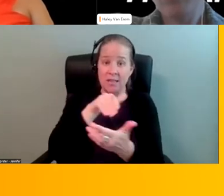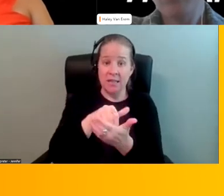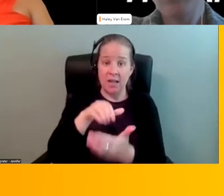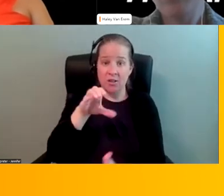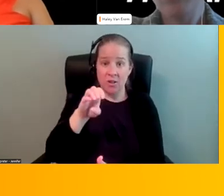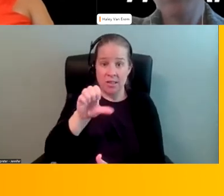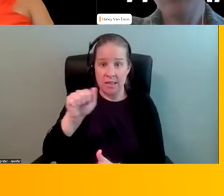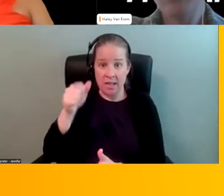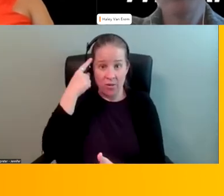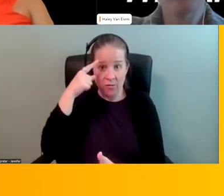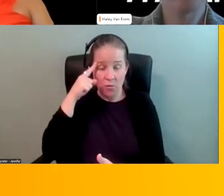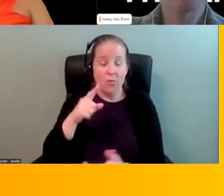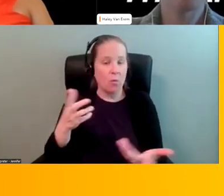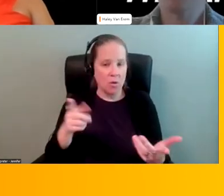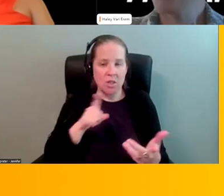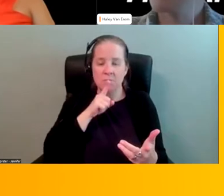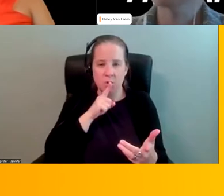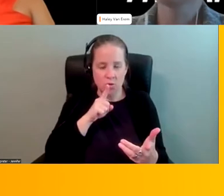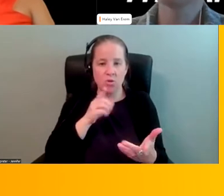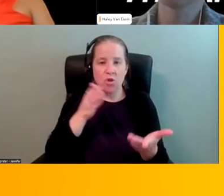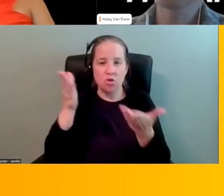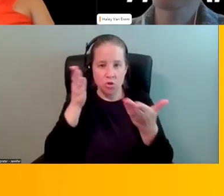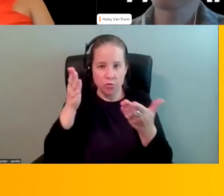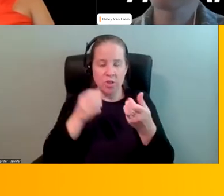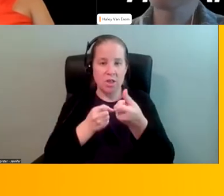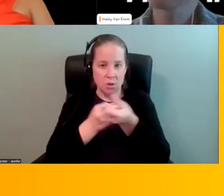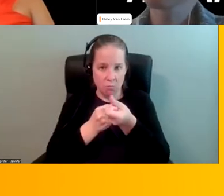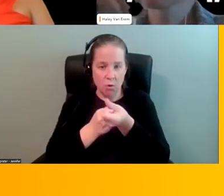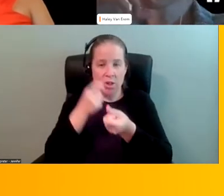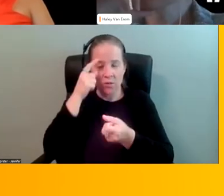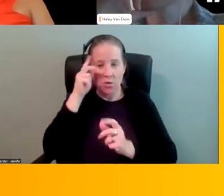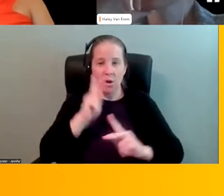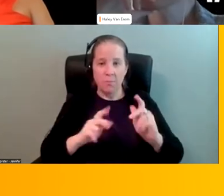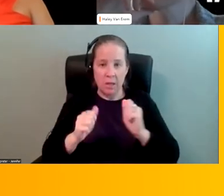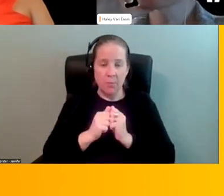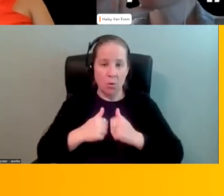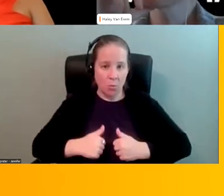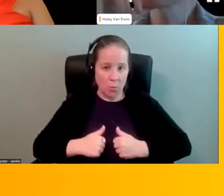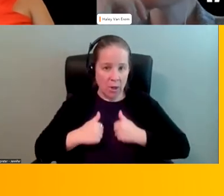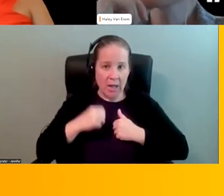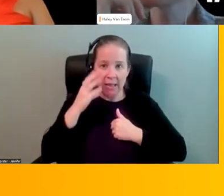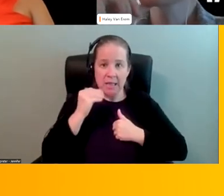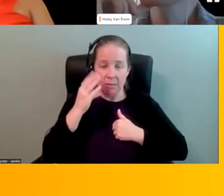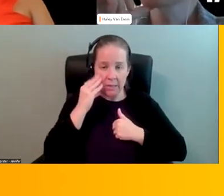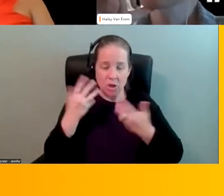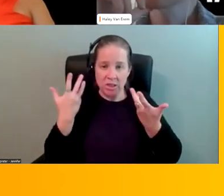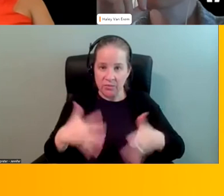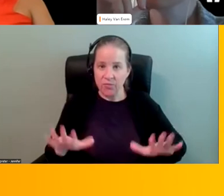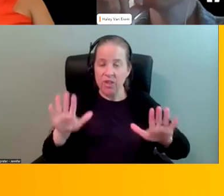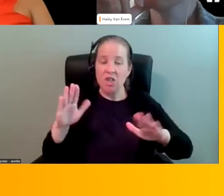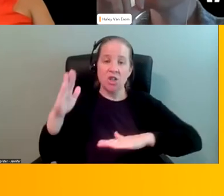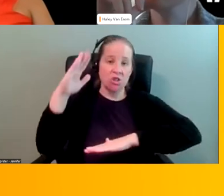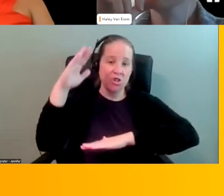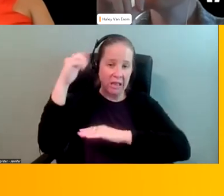for. And that is to make sure that services and supports for people with lived experience with people with lived experience at the table get to